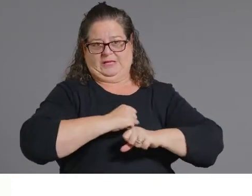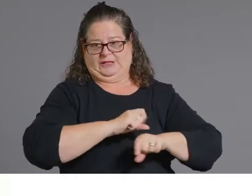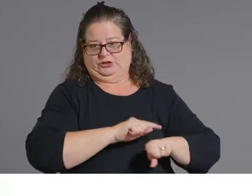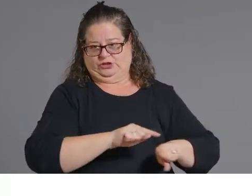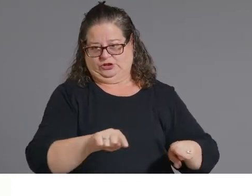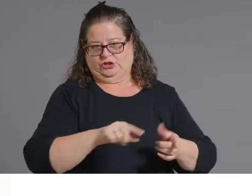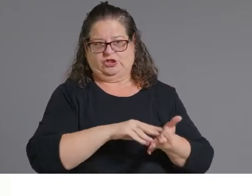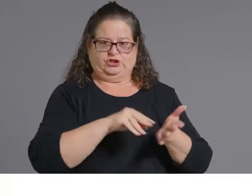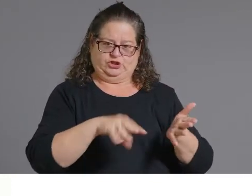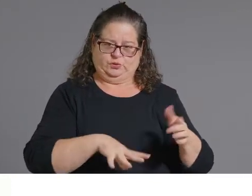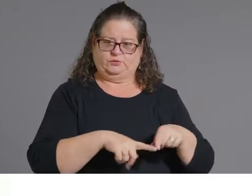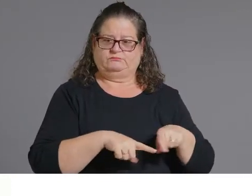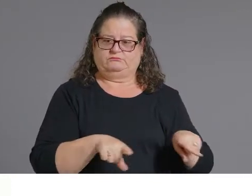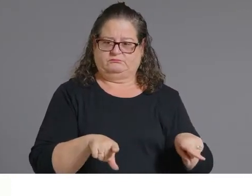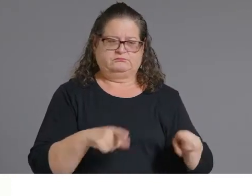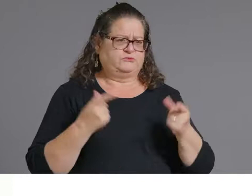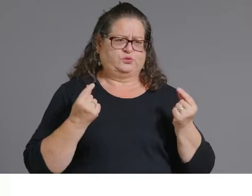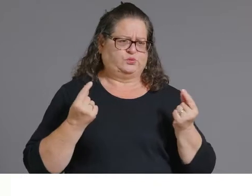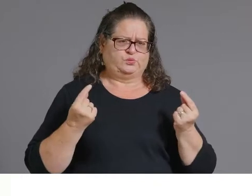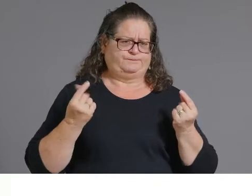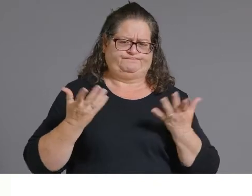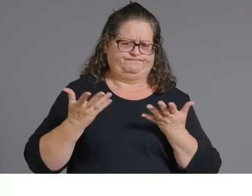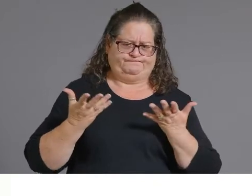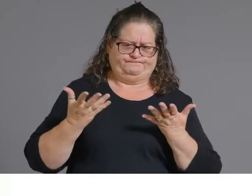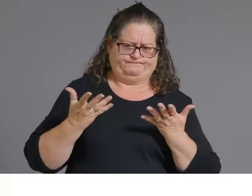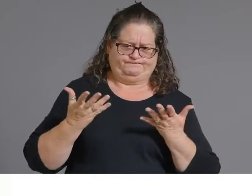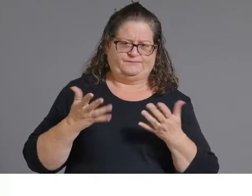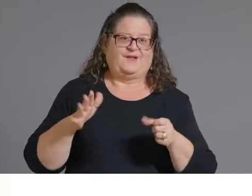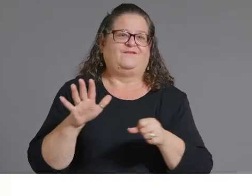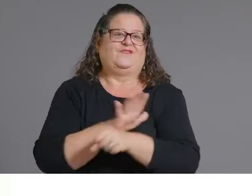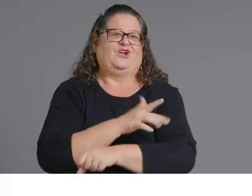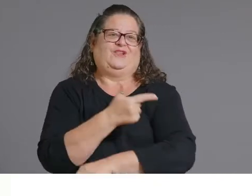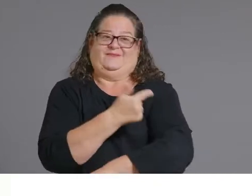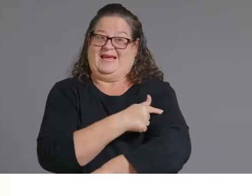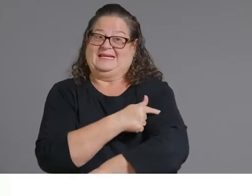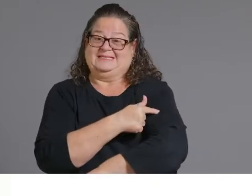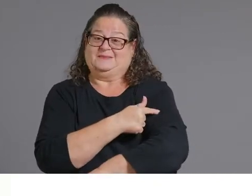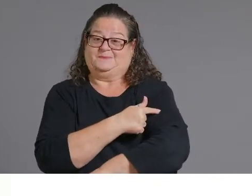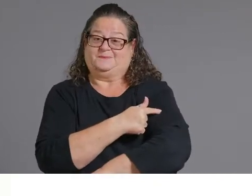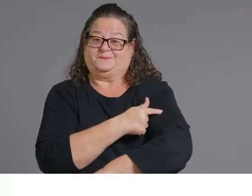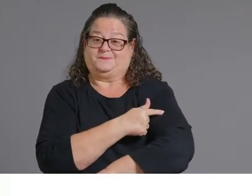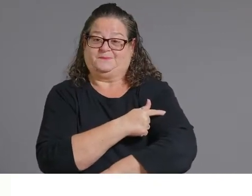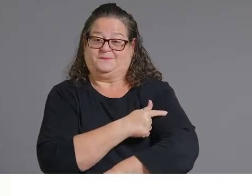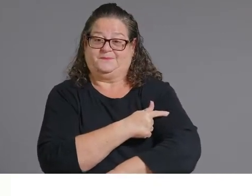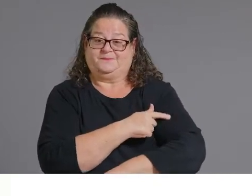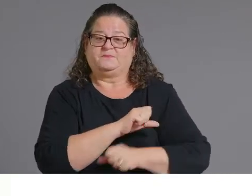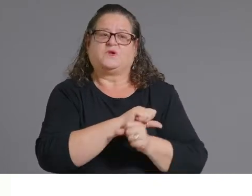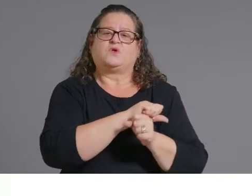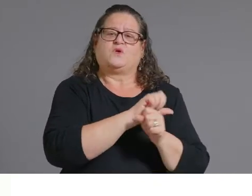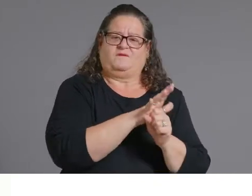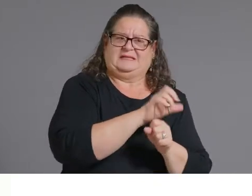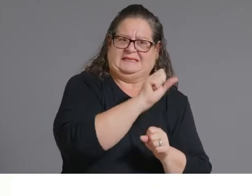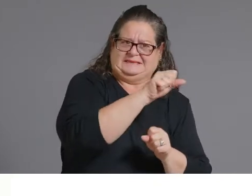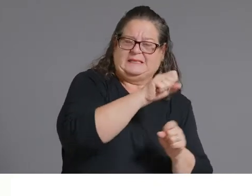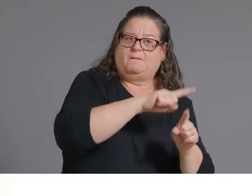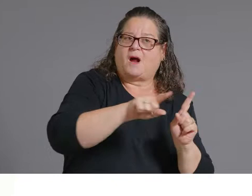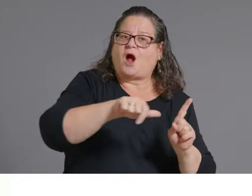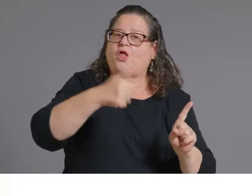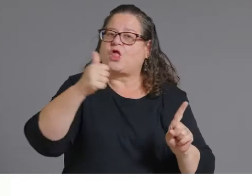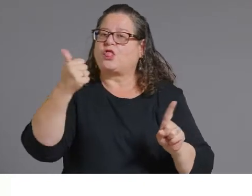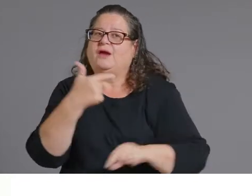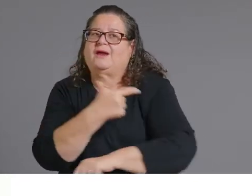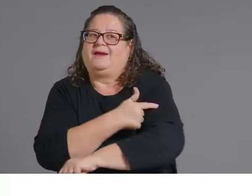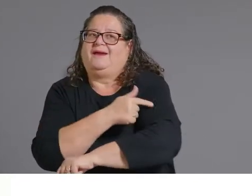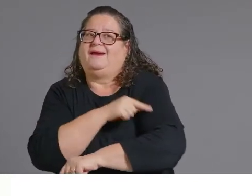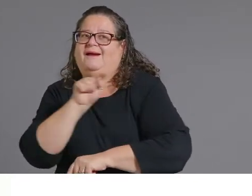kids is having them fully immunized not only against covet 19 but against a number of other communicable diseases um that